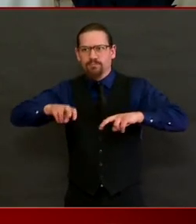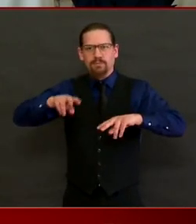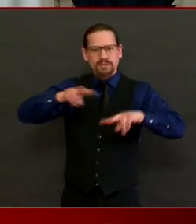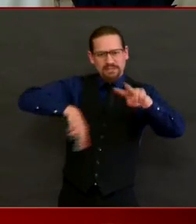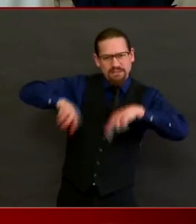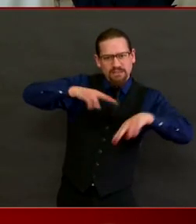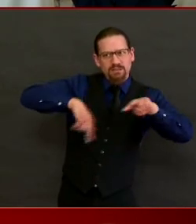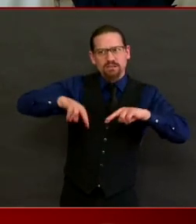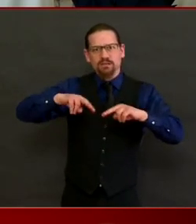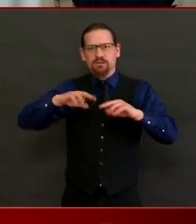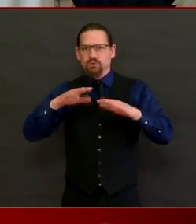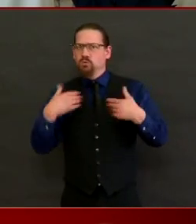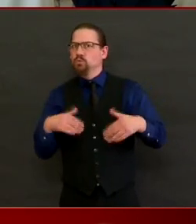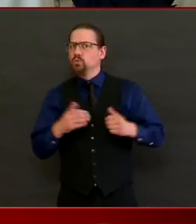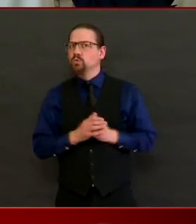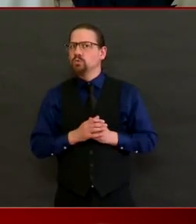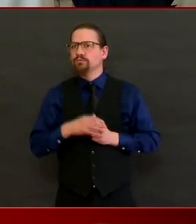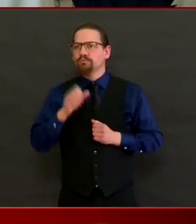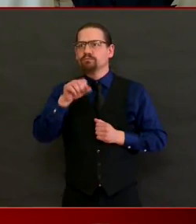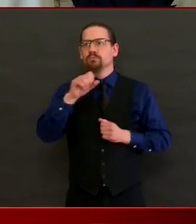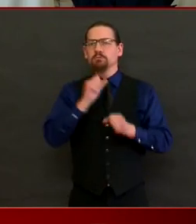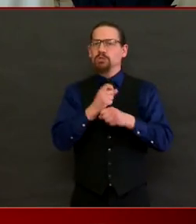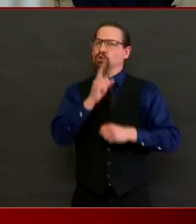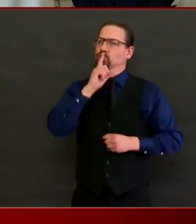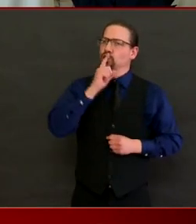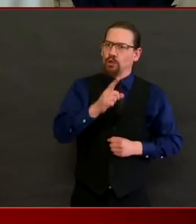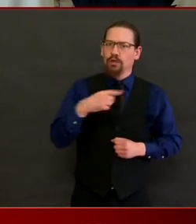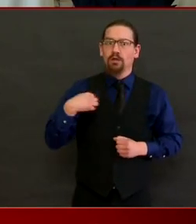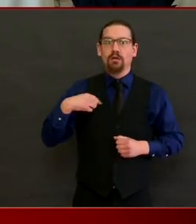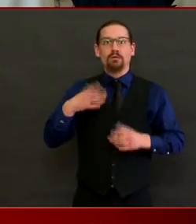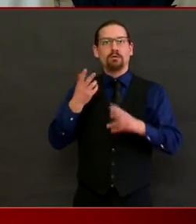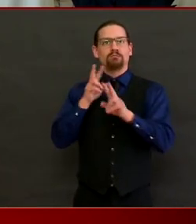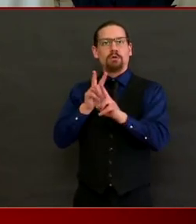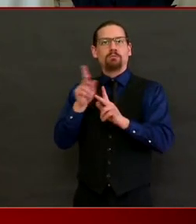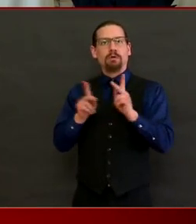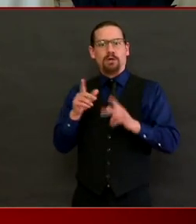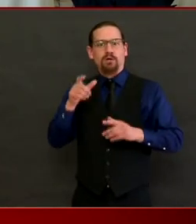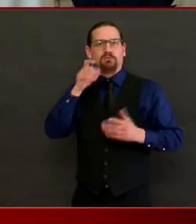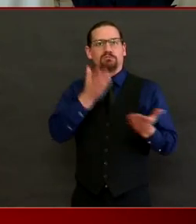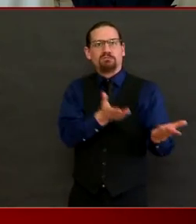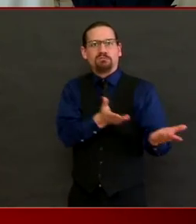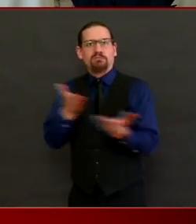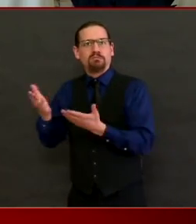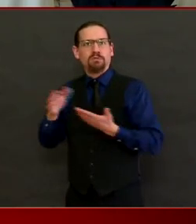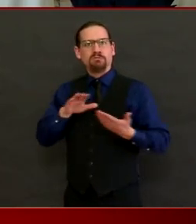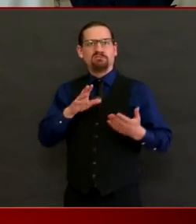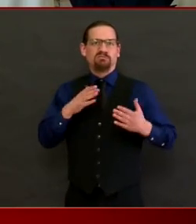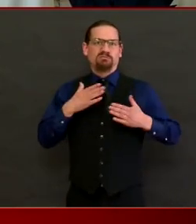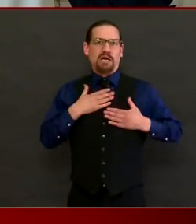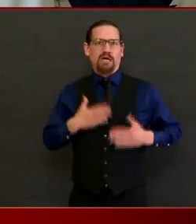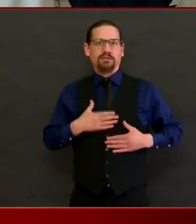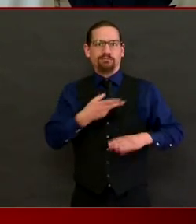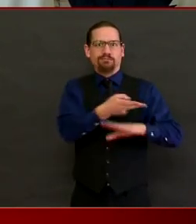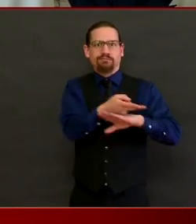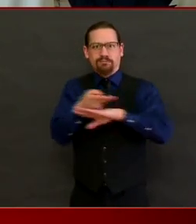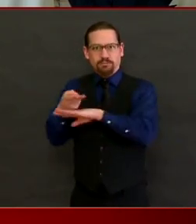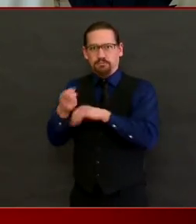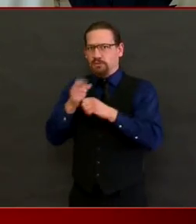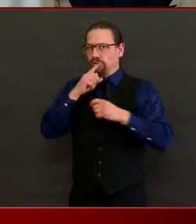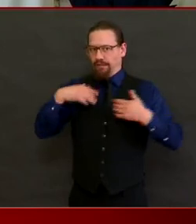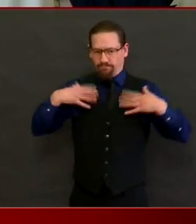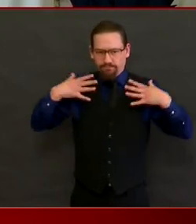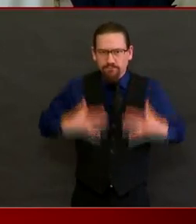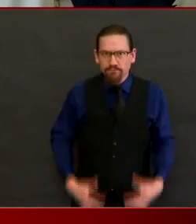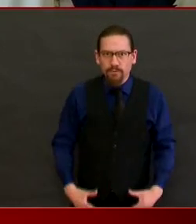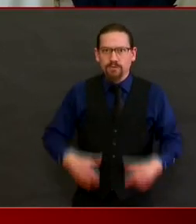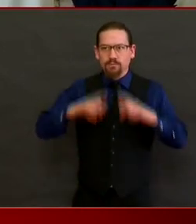of Health to make sure that they have the personal protective equipment that's needed based on the evidence that we have of